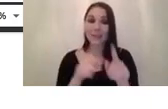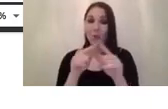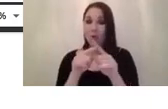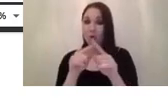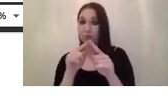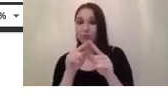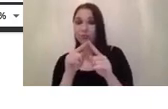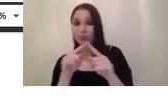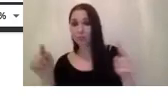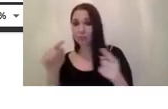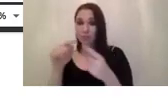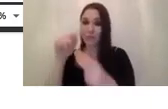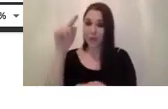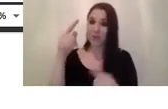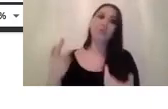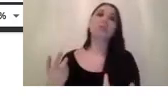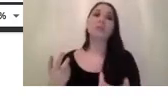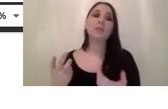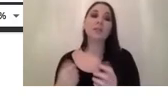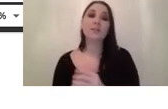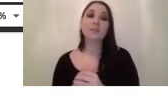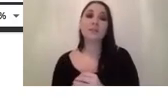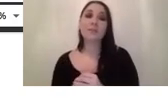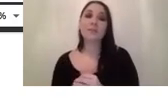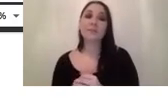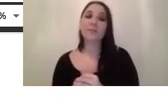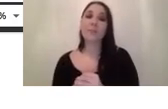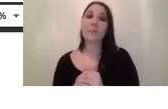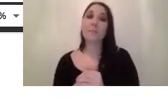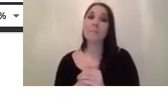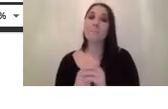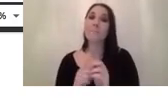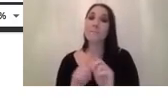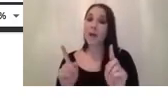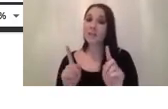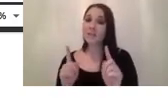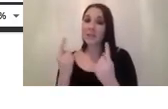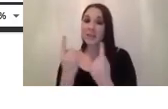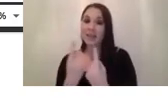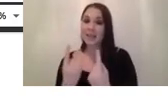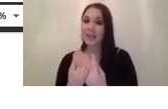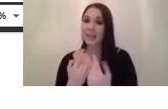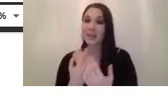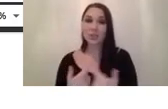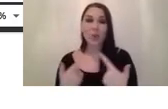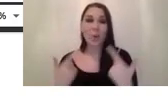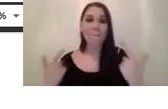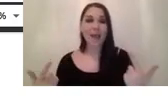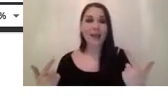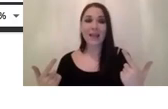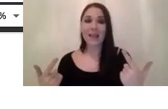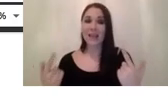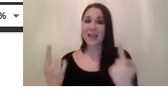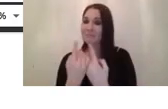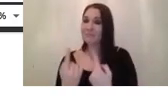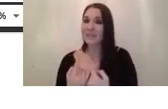field of view and so on but uh the thing is that there are so many variables involved in an